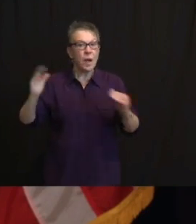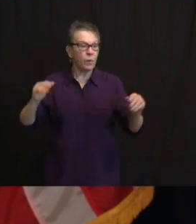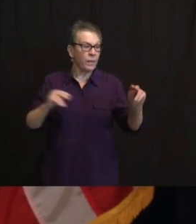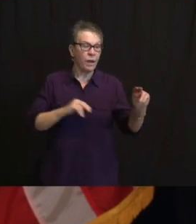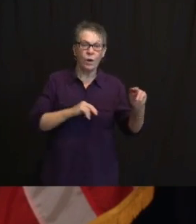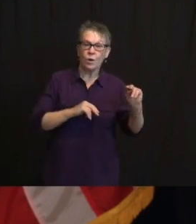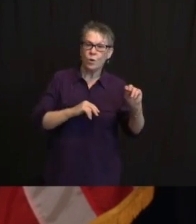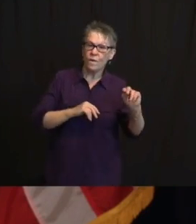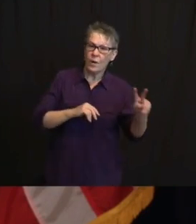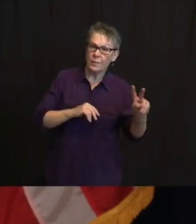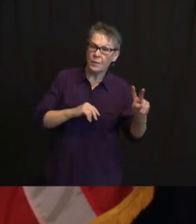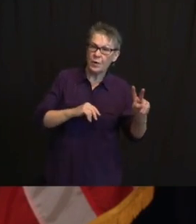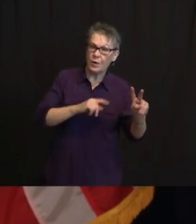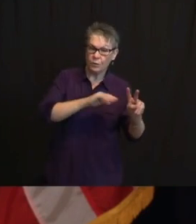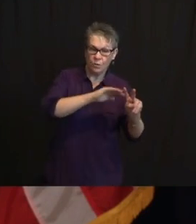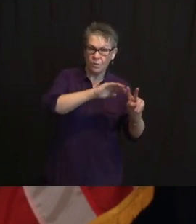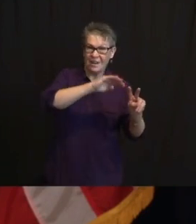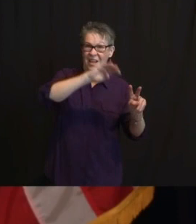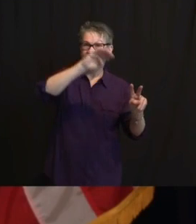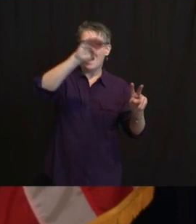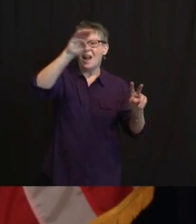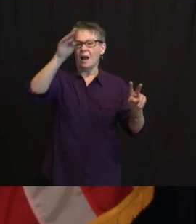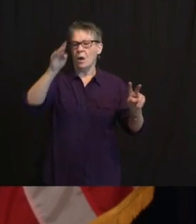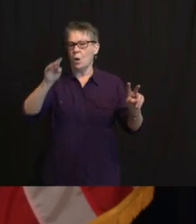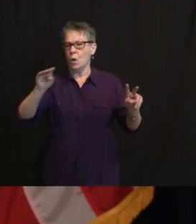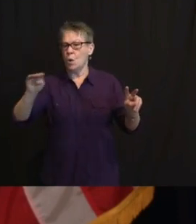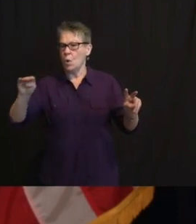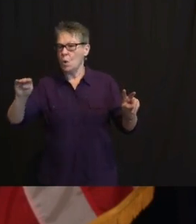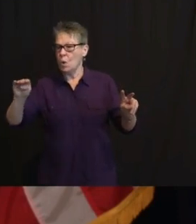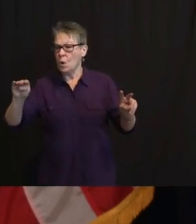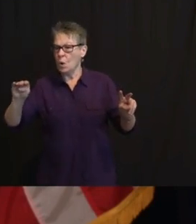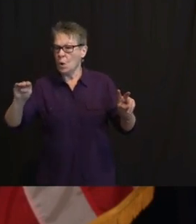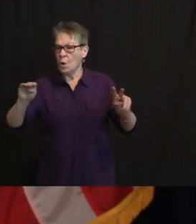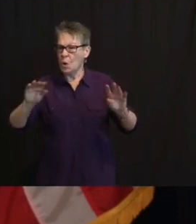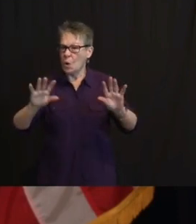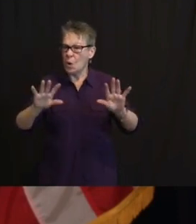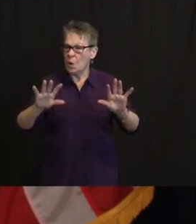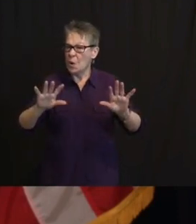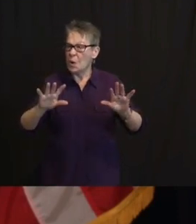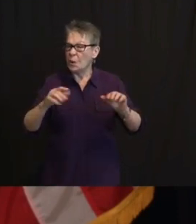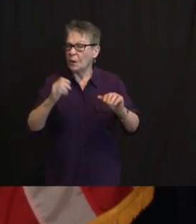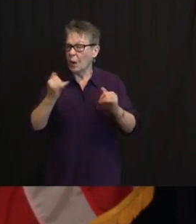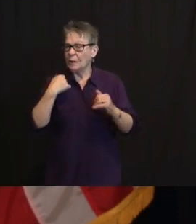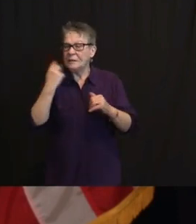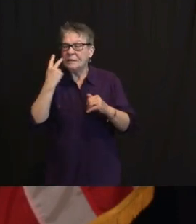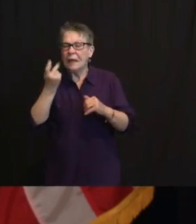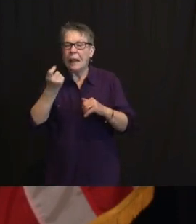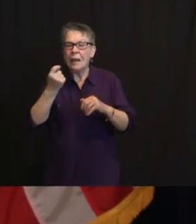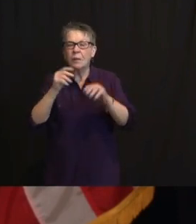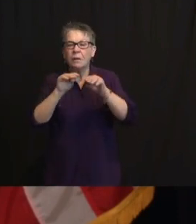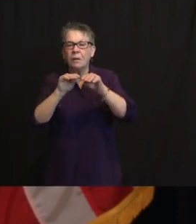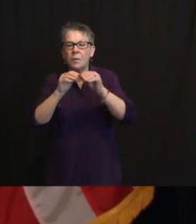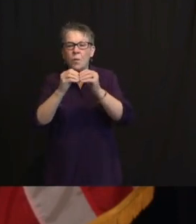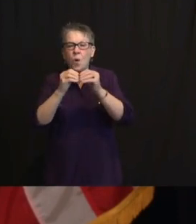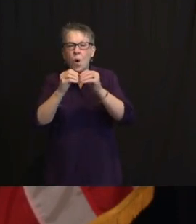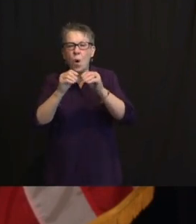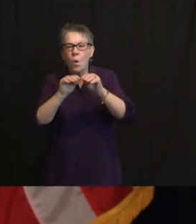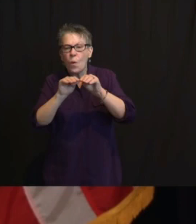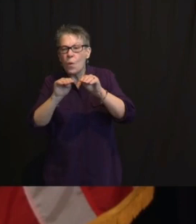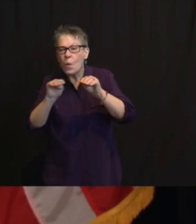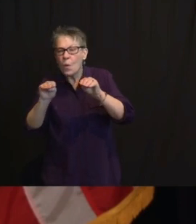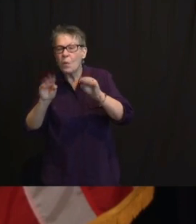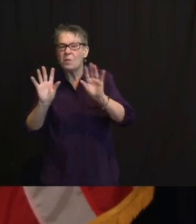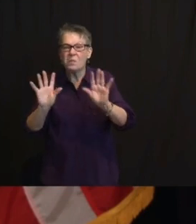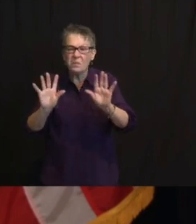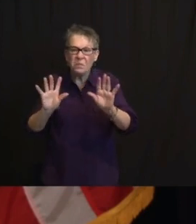SEEN IN THE LAST WEEK SOME OF THAT LEVEL OUT A LITTLE BIT. NOW, THERE WAS A LOT OF STUFF THAT WAS GOING ON. THERE WAS WEATHER THAT WAS OUT THERE. THERE WAS SNOW. THERE WAS OTHER